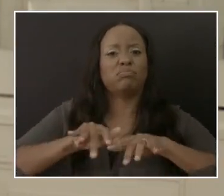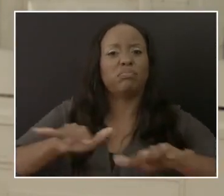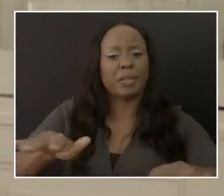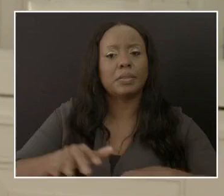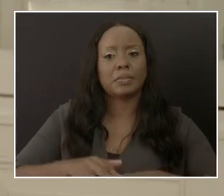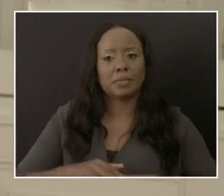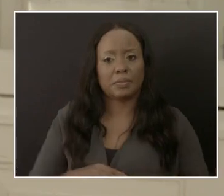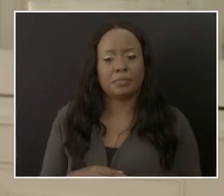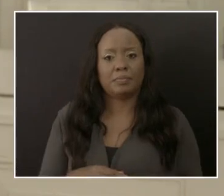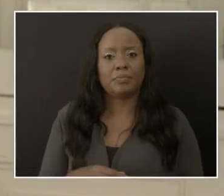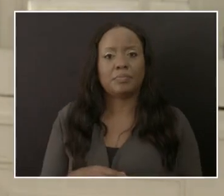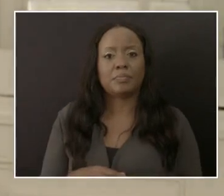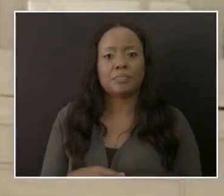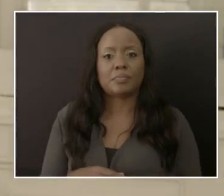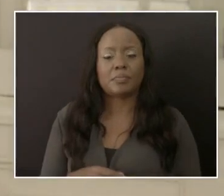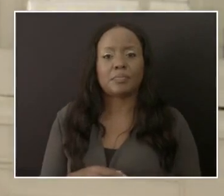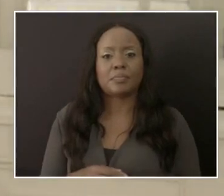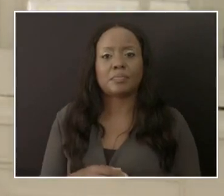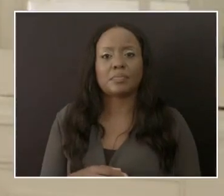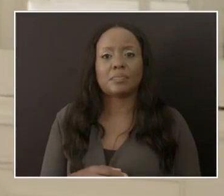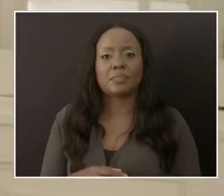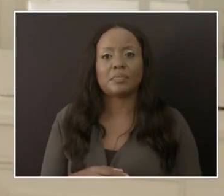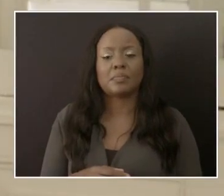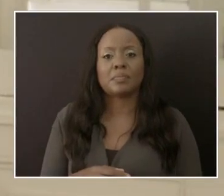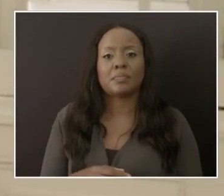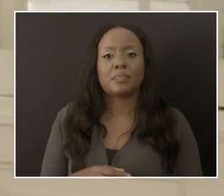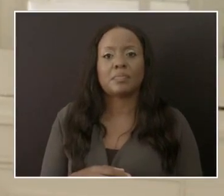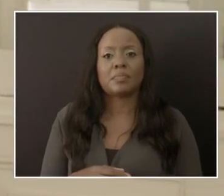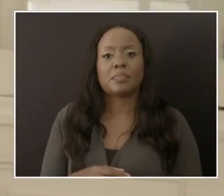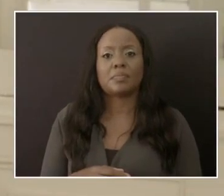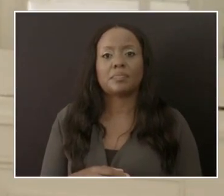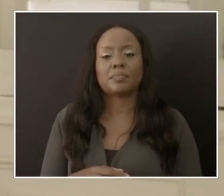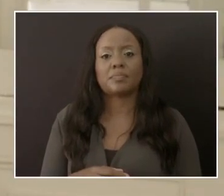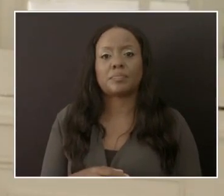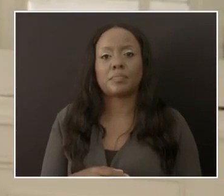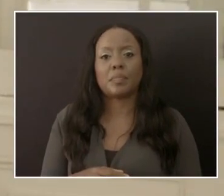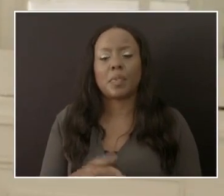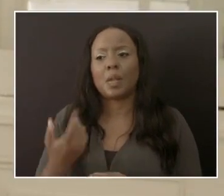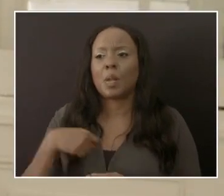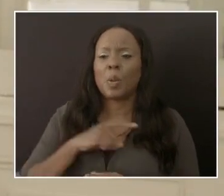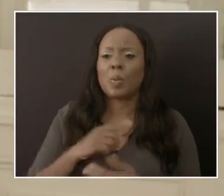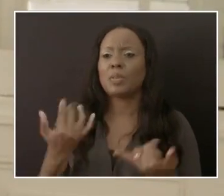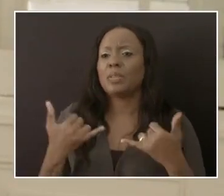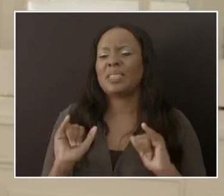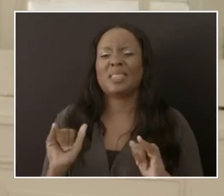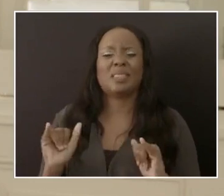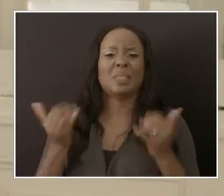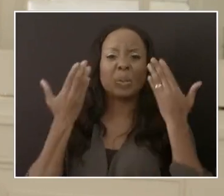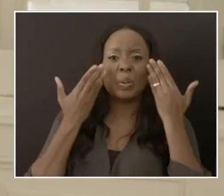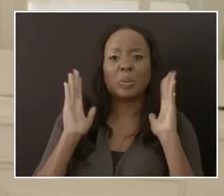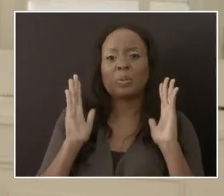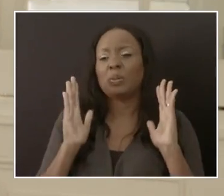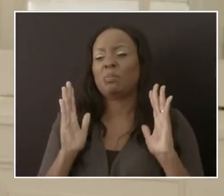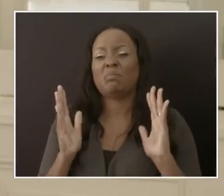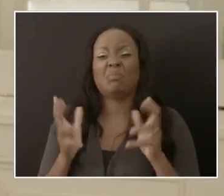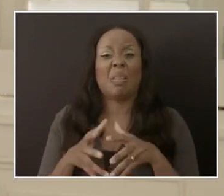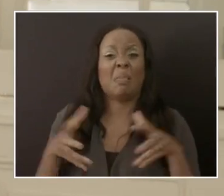We are in still very uncertain times. As you are aware,